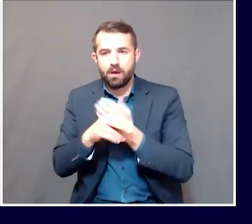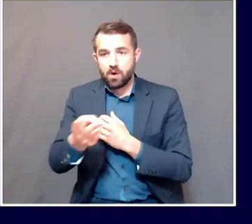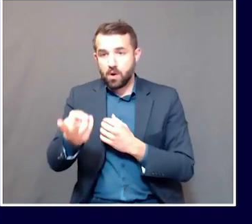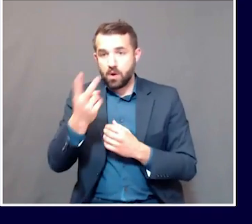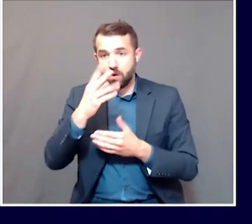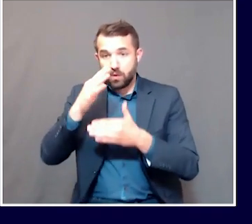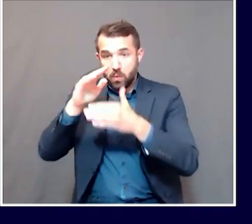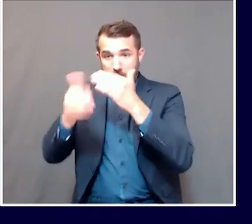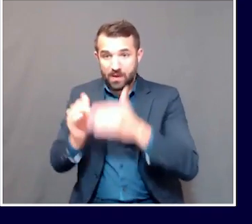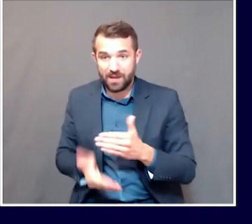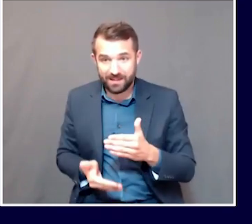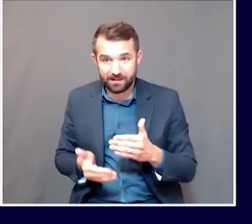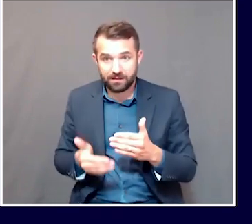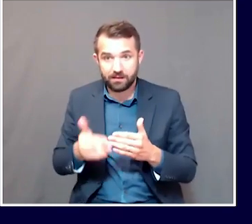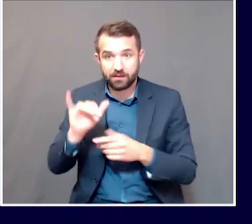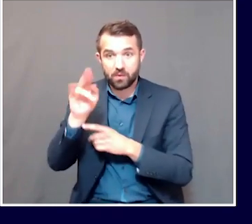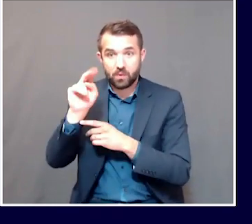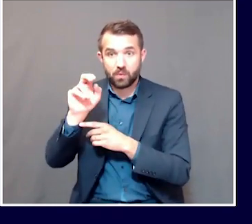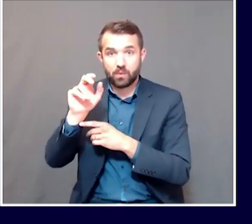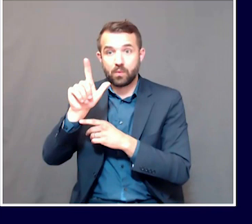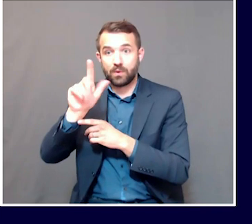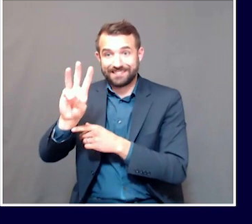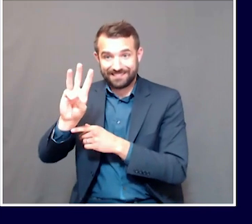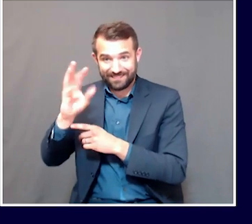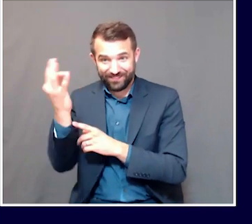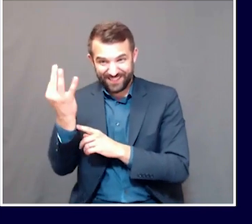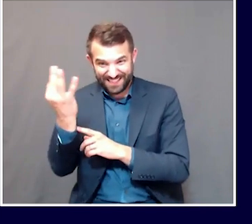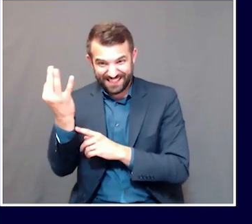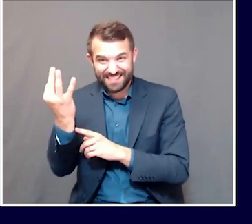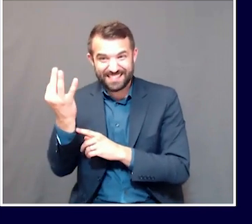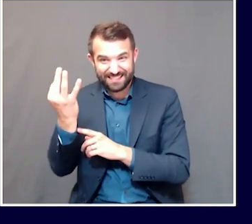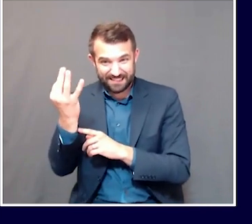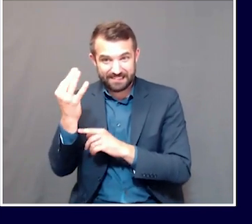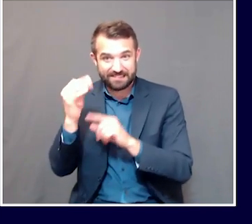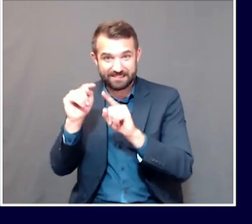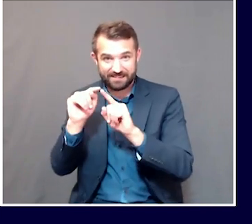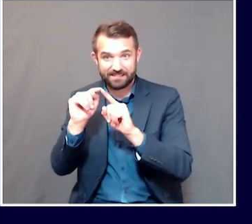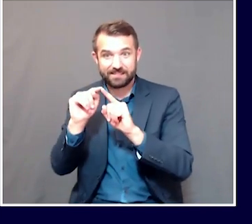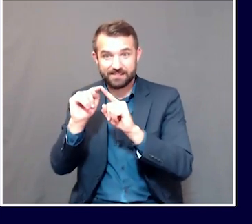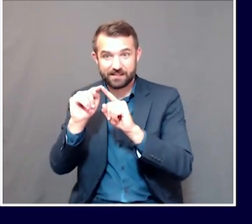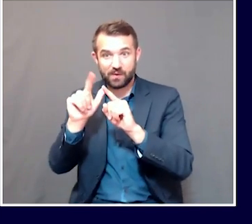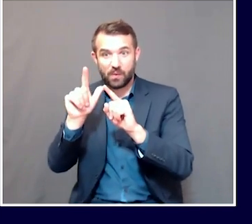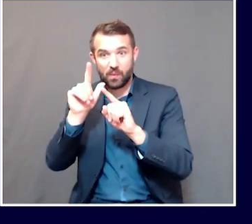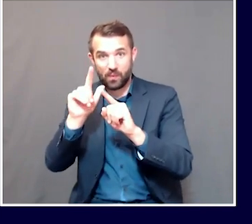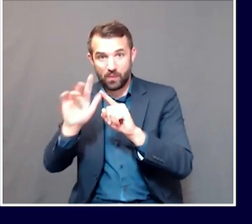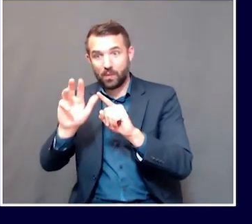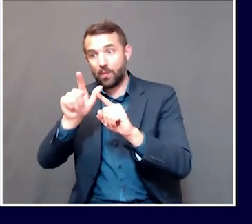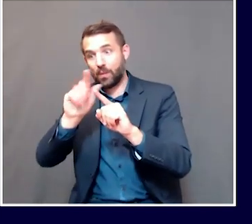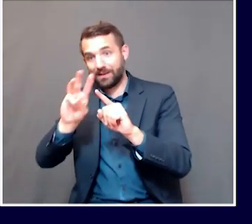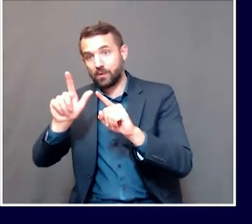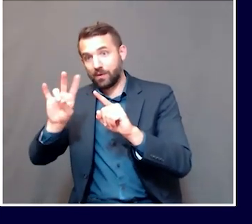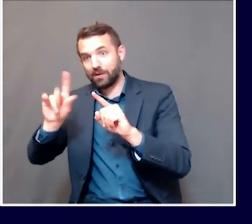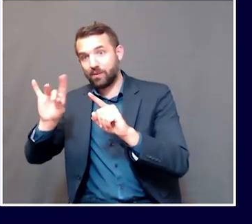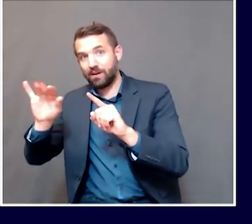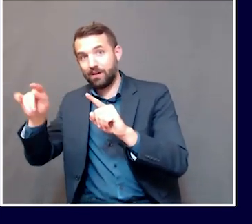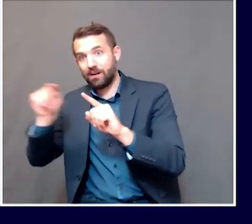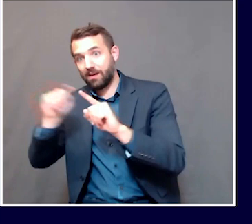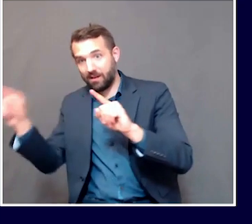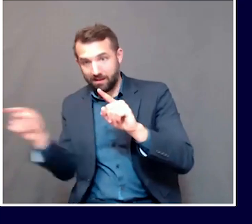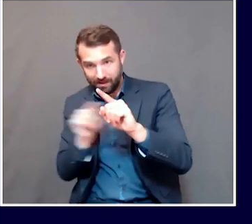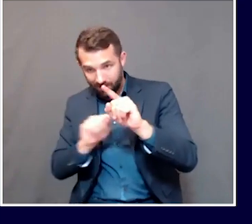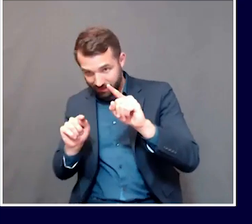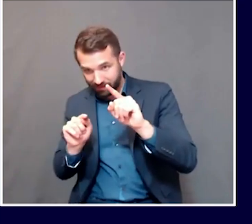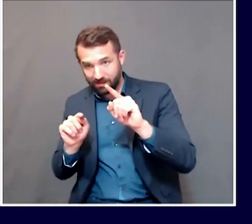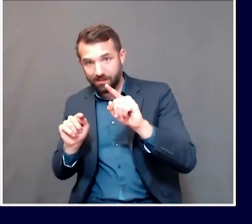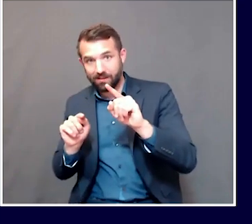26 is on a Friday, so that weekend of June 26, 27, 28 is added, plus that whole week leading up to the